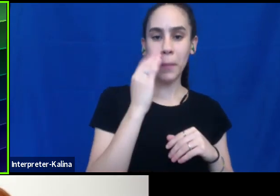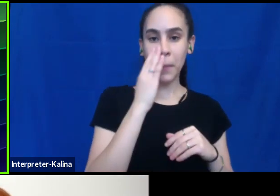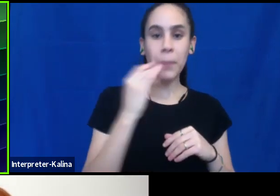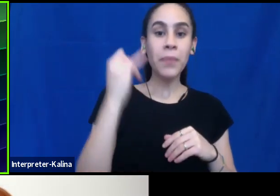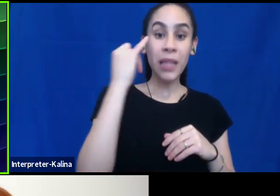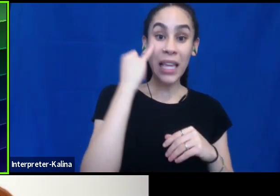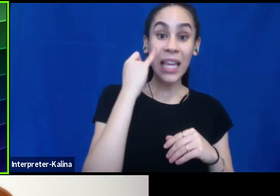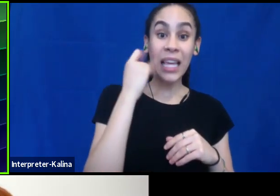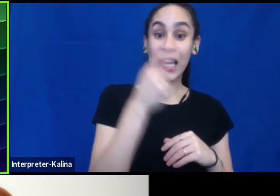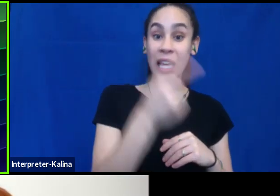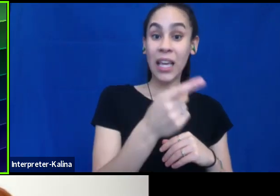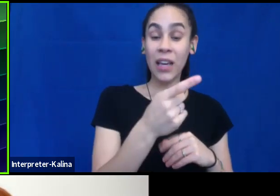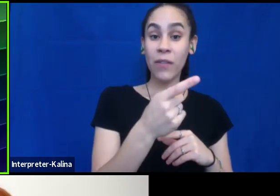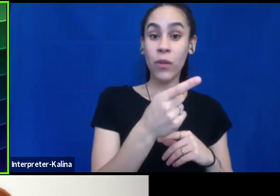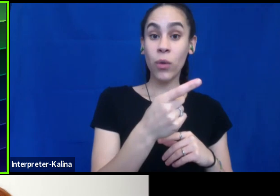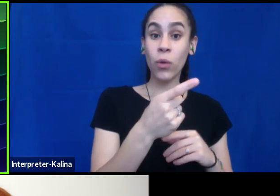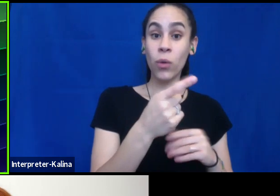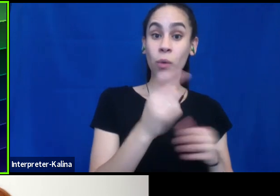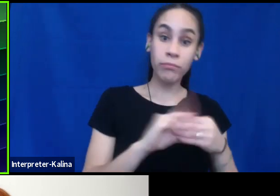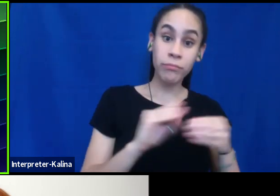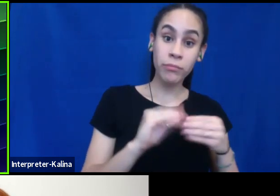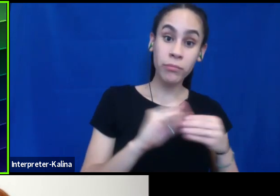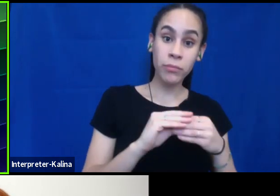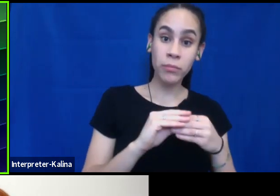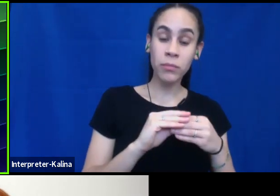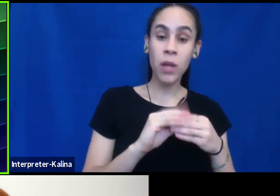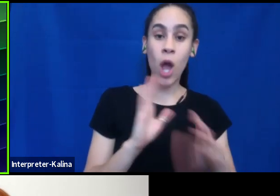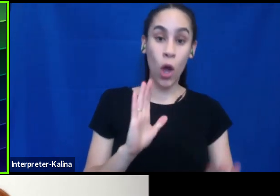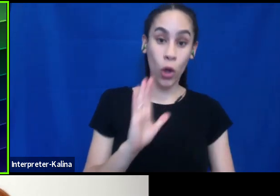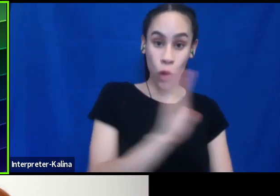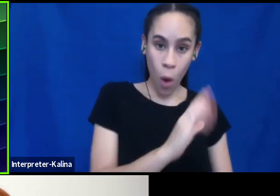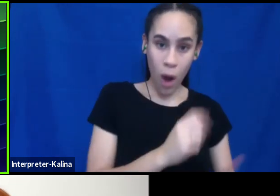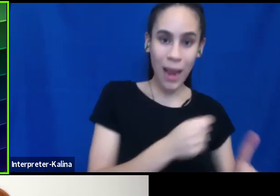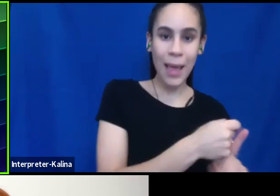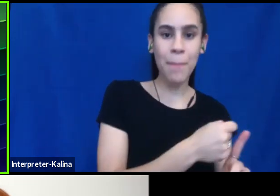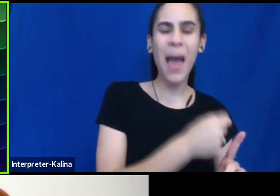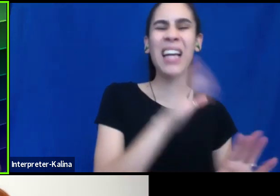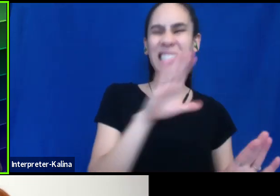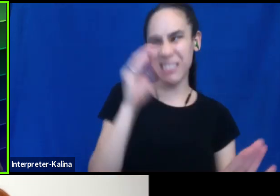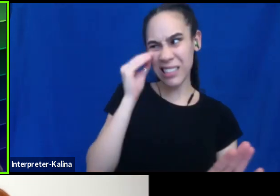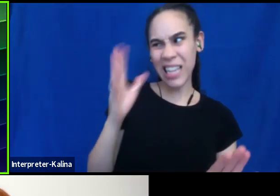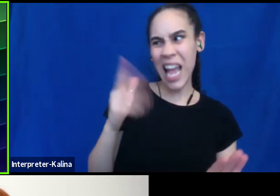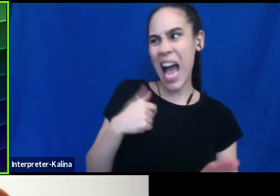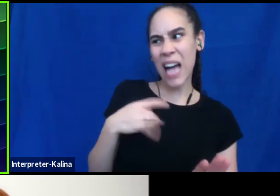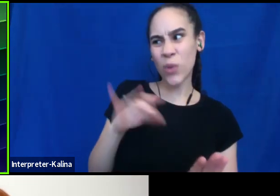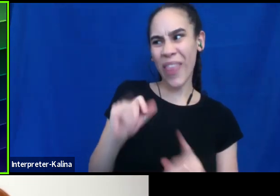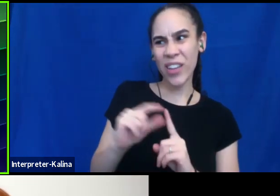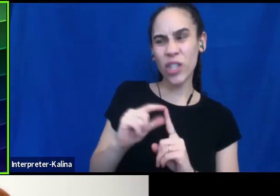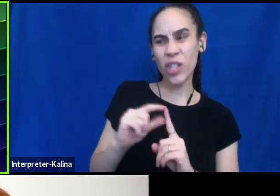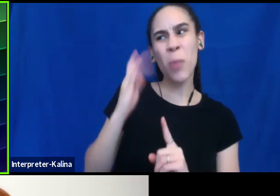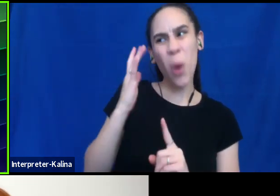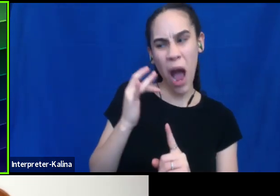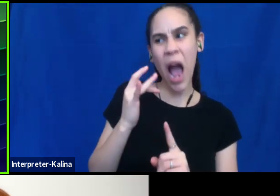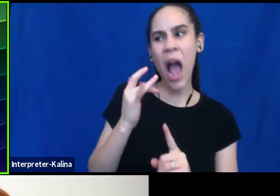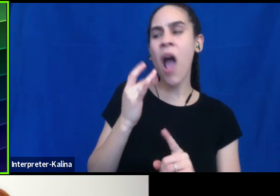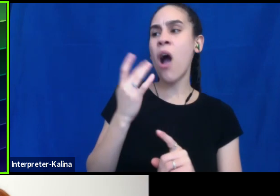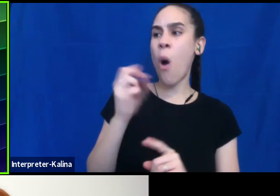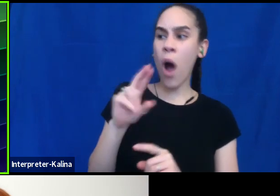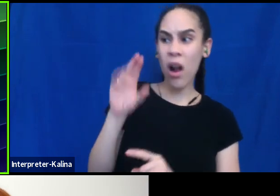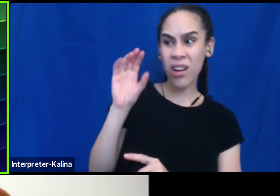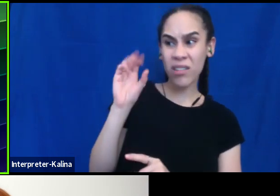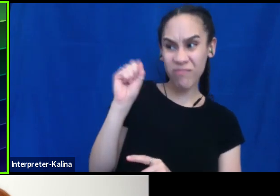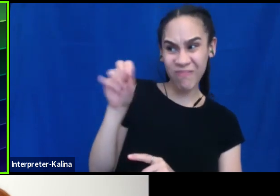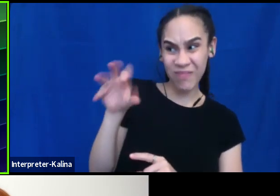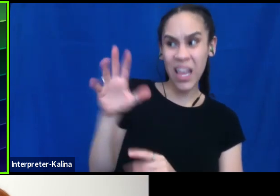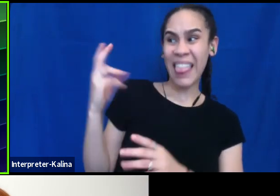about the impact that that had on you instead, here's, here's, here's why I don't like that term. Maybe here's the history of that word, you know, maybe you didn't realize,